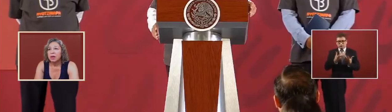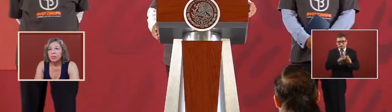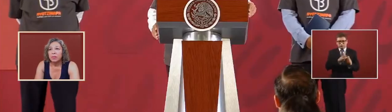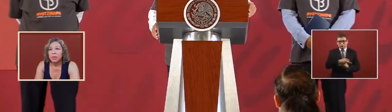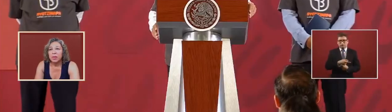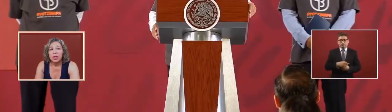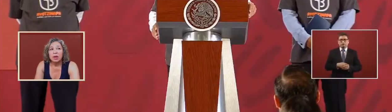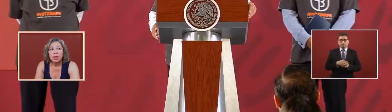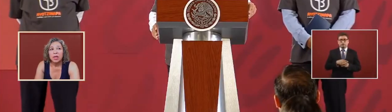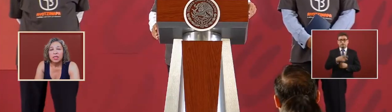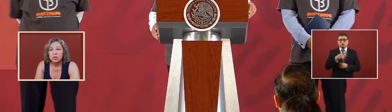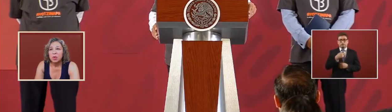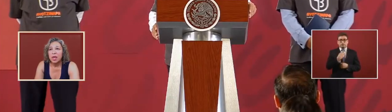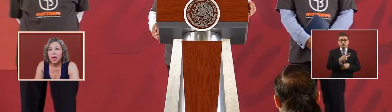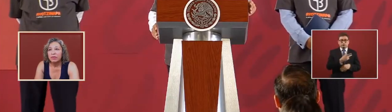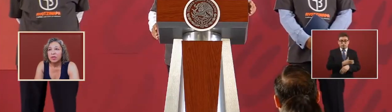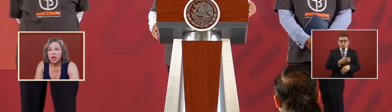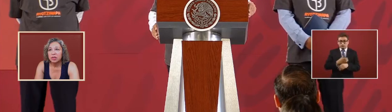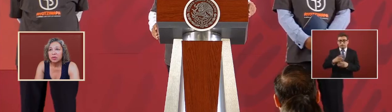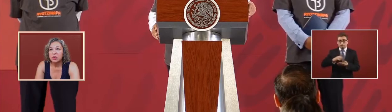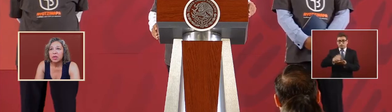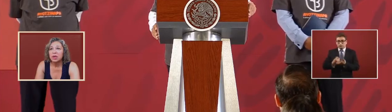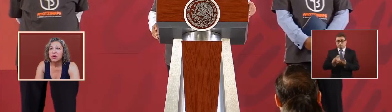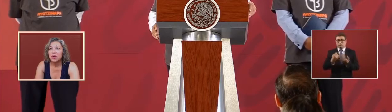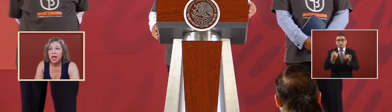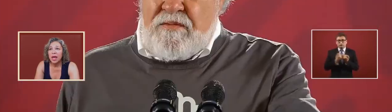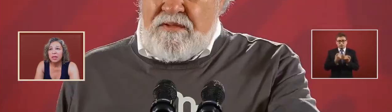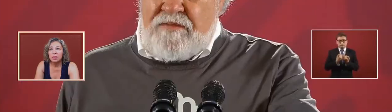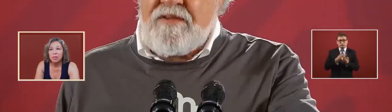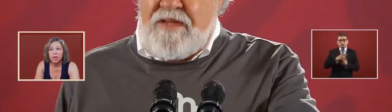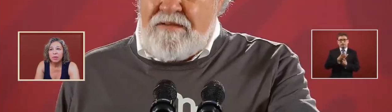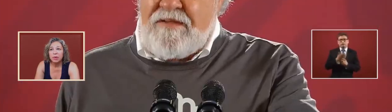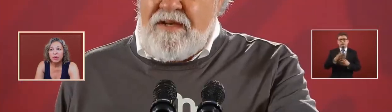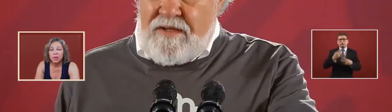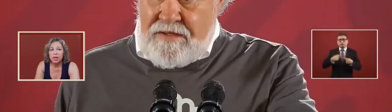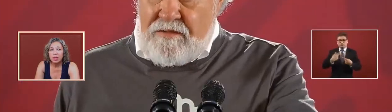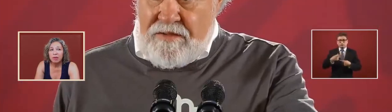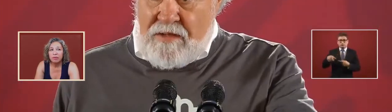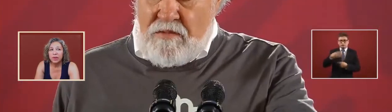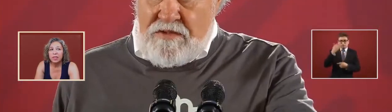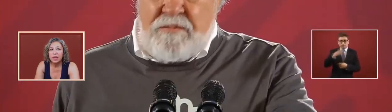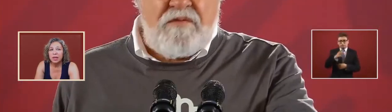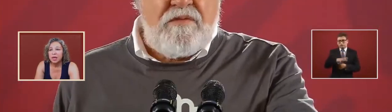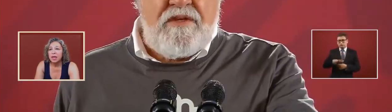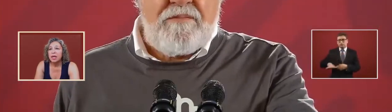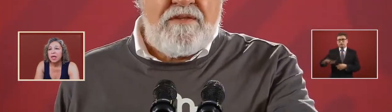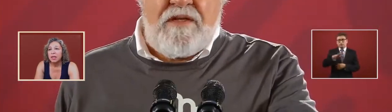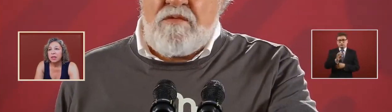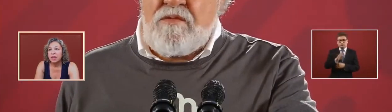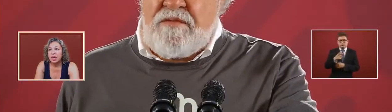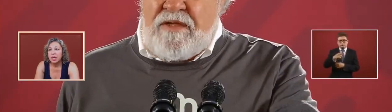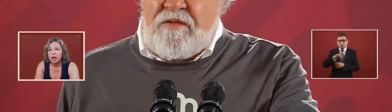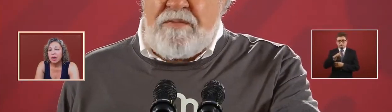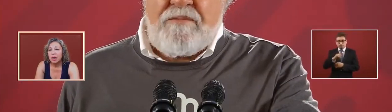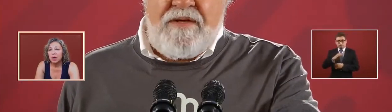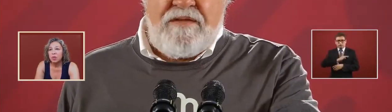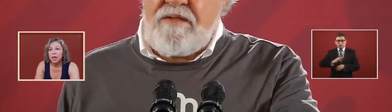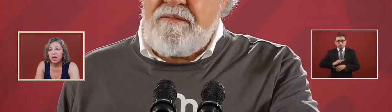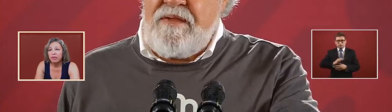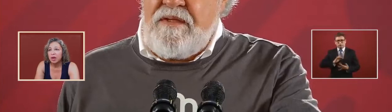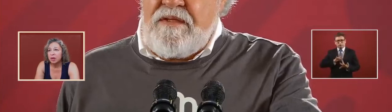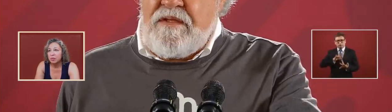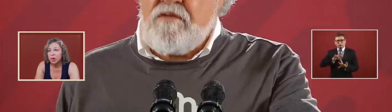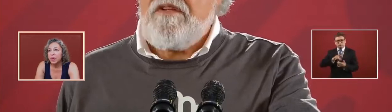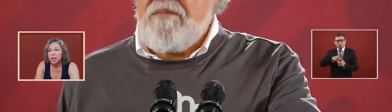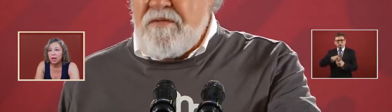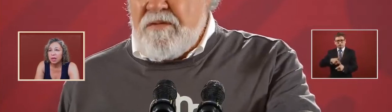-huh yes we have talked with you and the people that are affected in the we